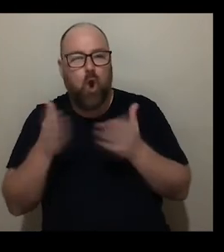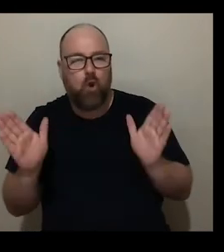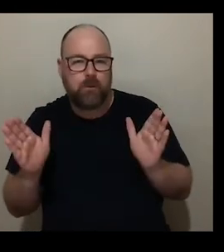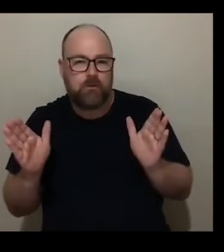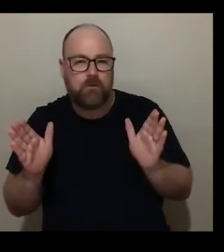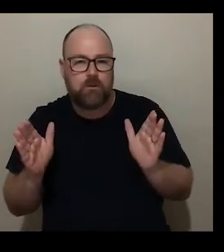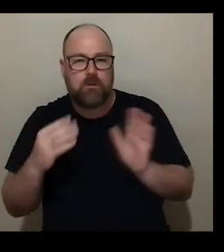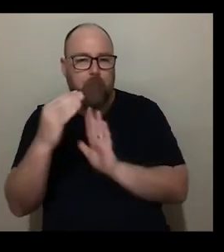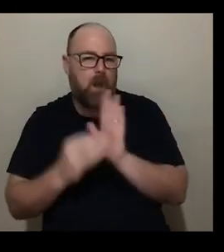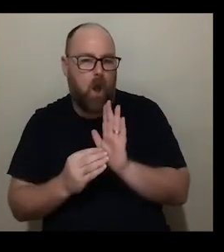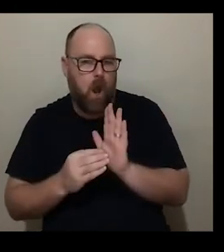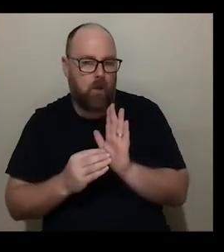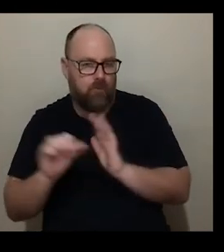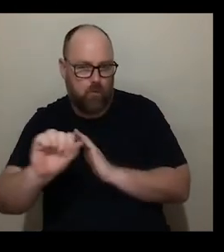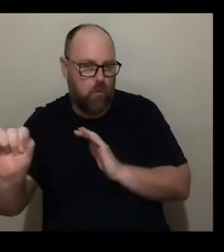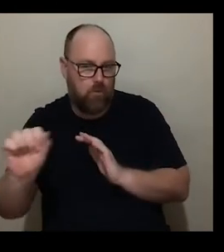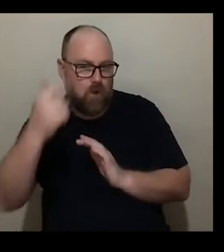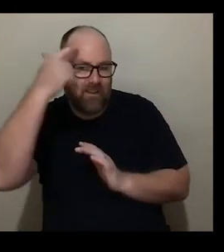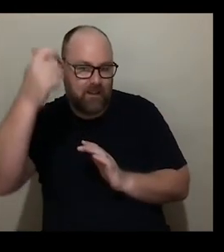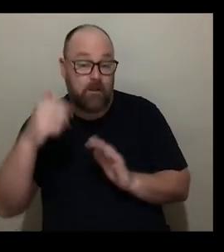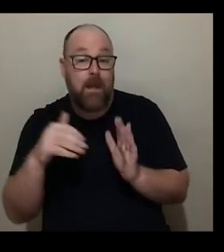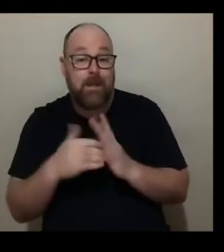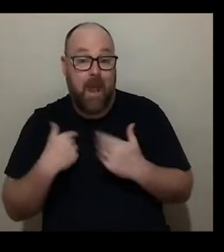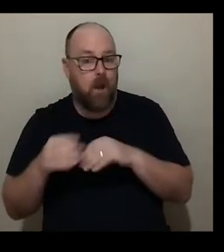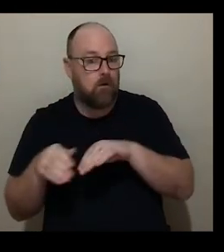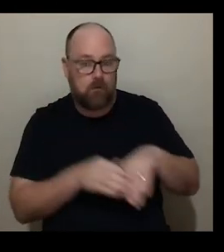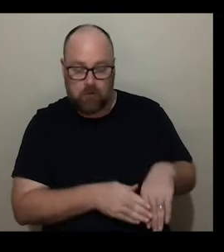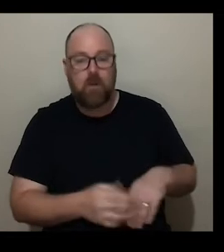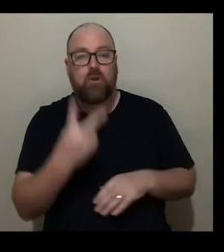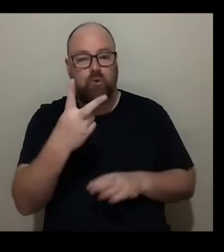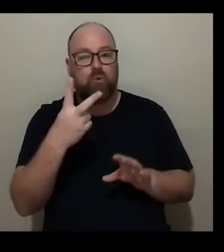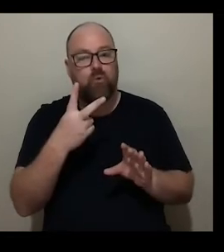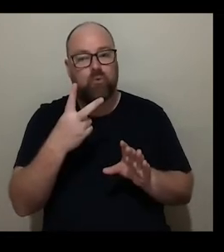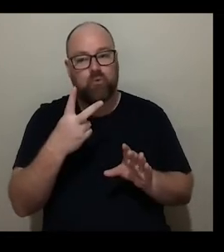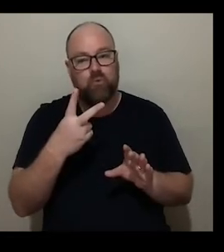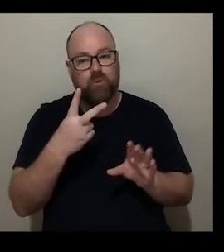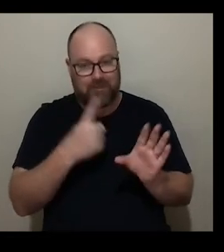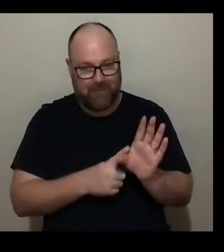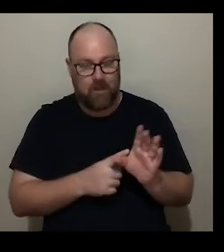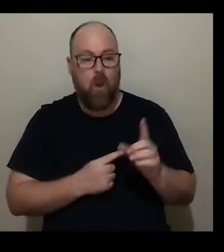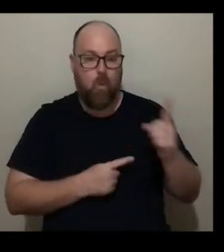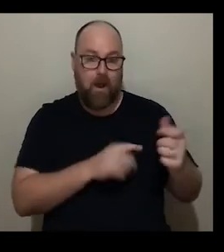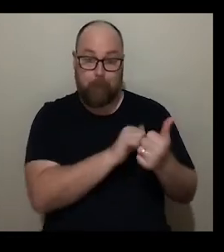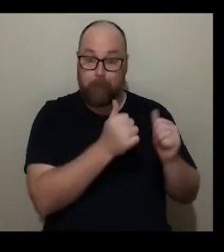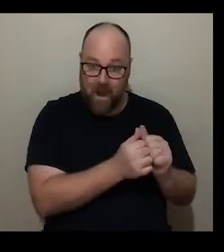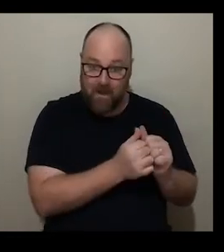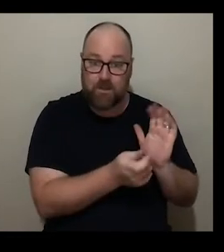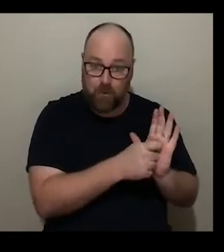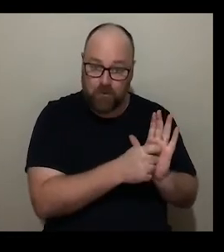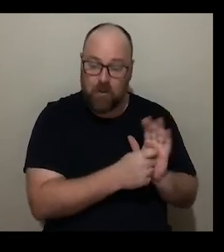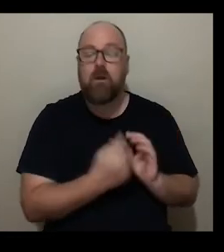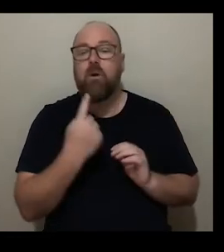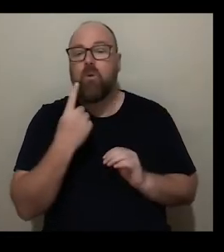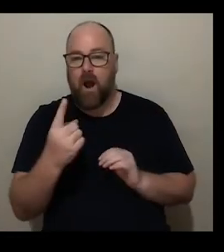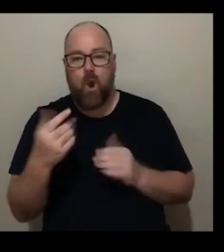ended apply with whatever idea you have we're now moving to a biennial model where we have one year of partners and one year of open